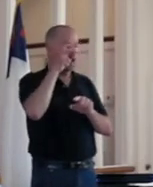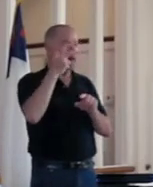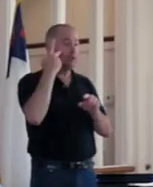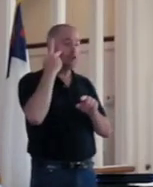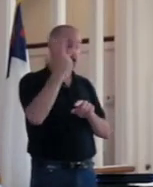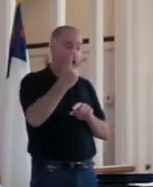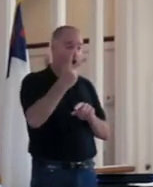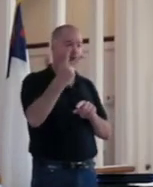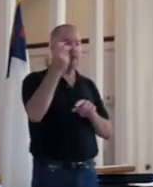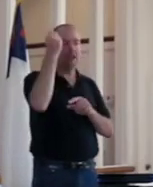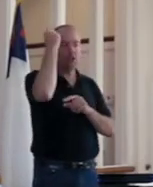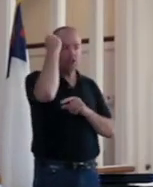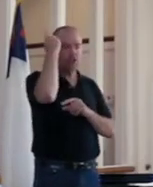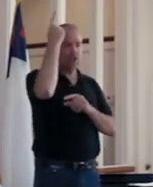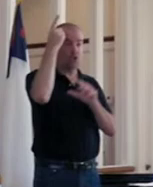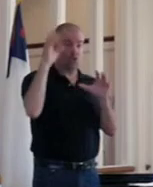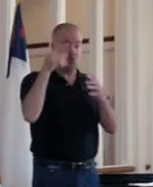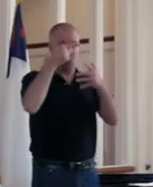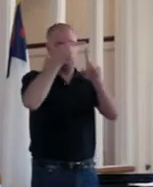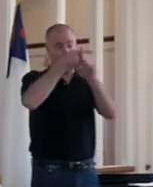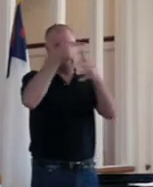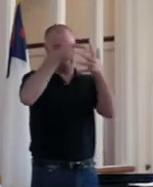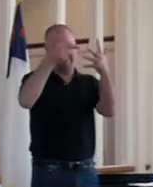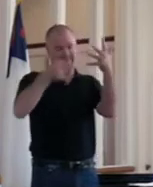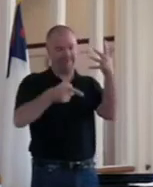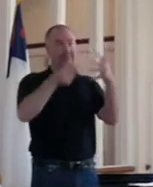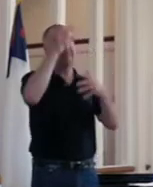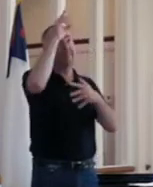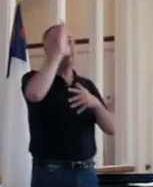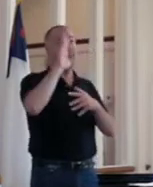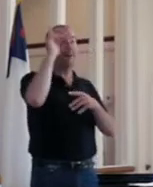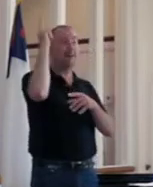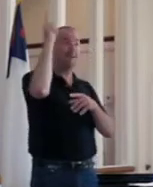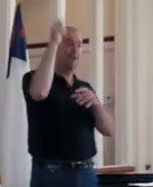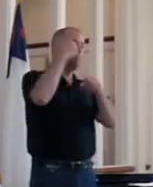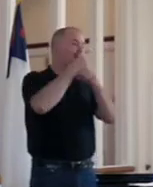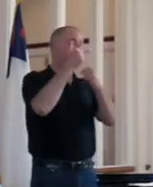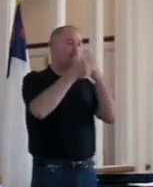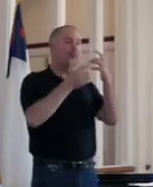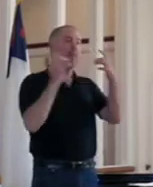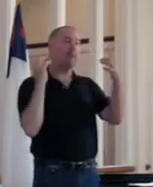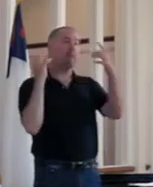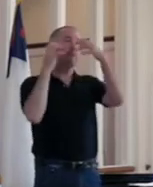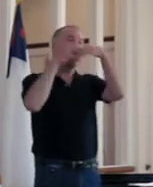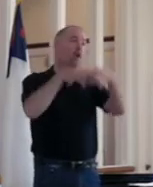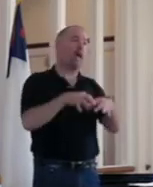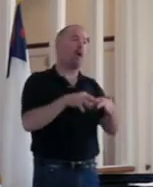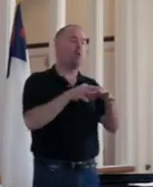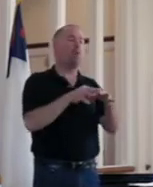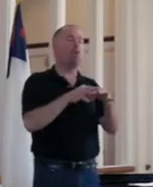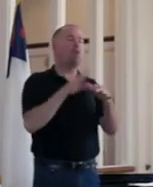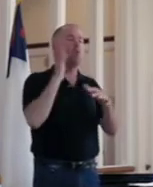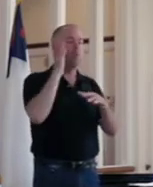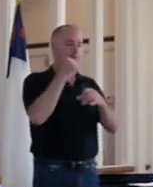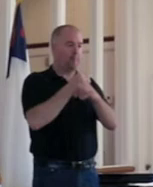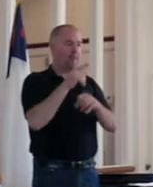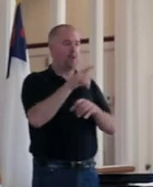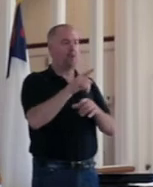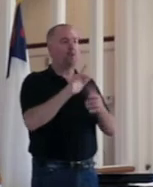Do that and God, who makes everything work together, will work you